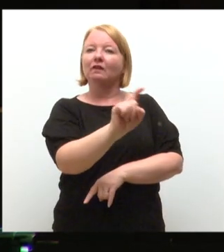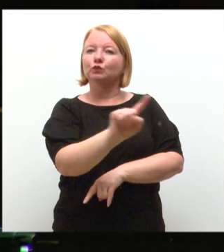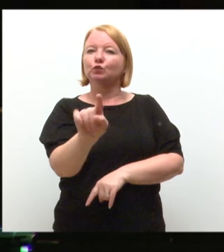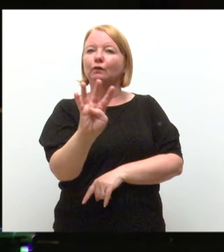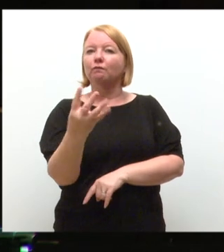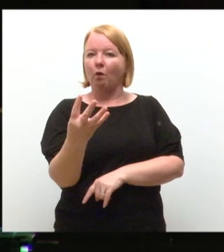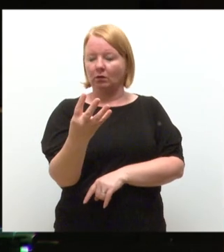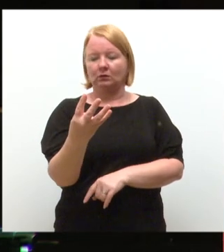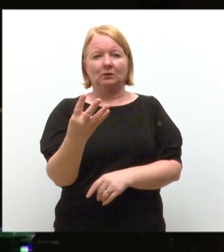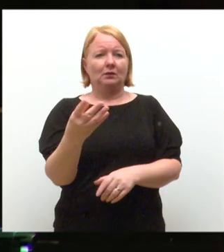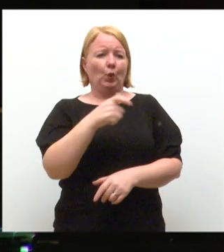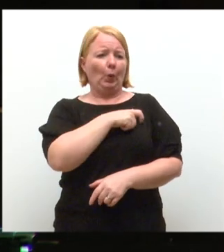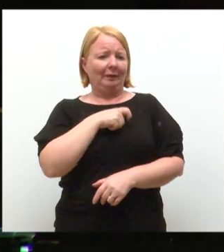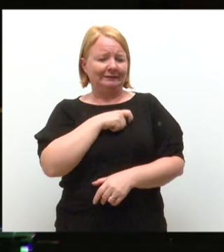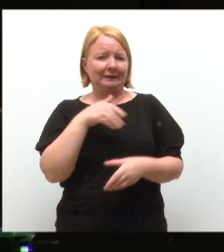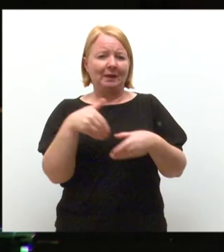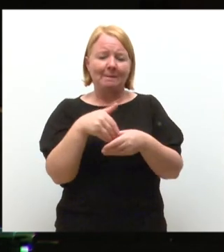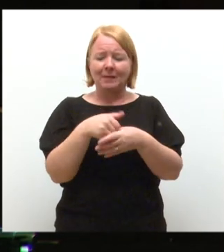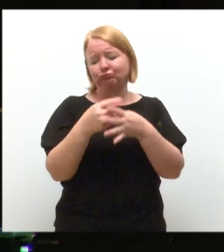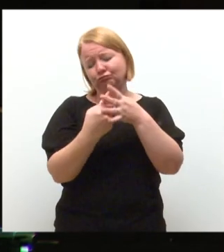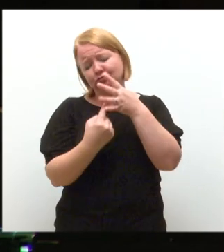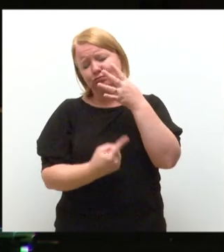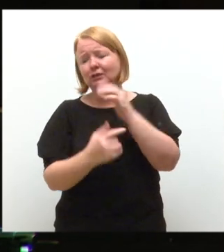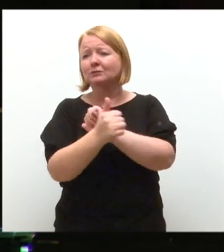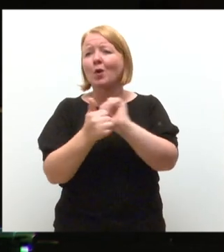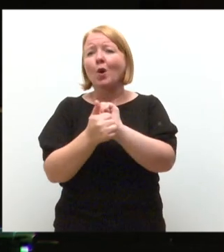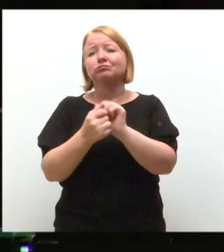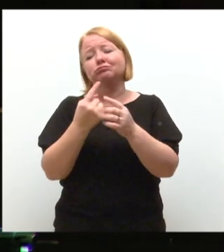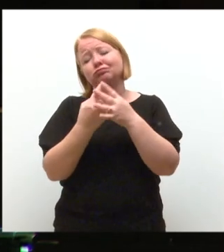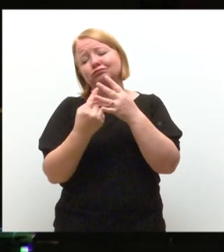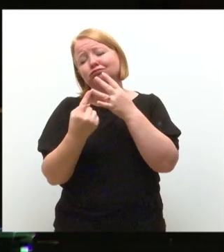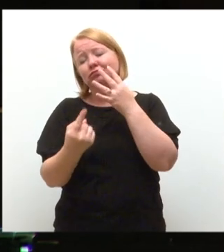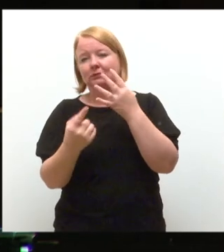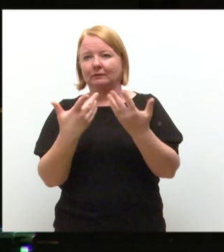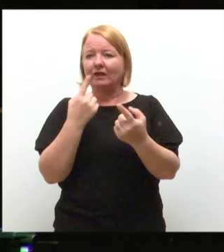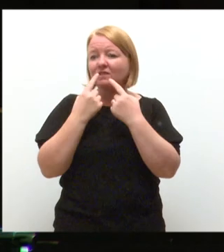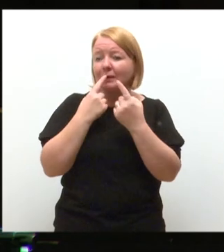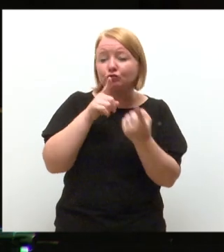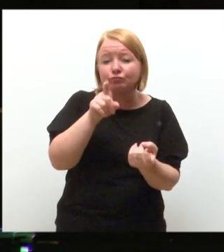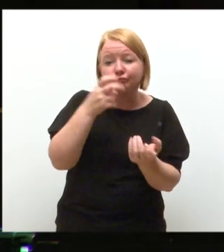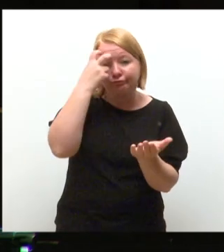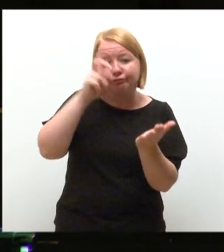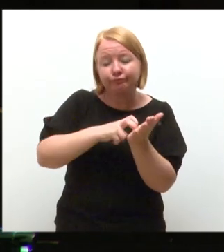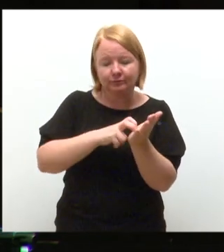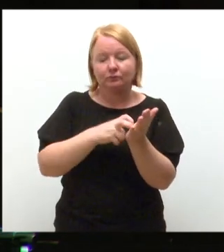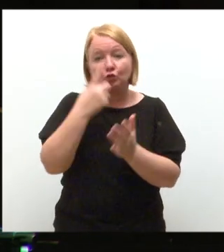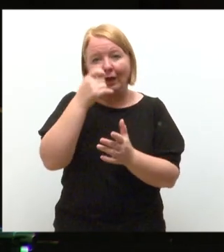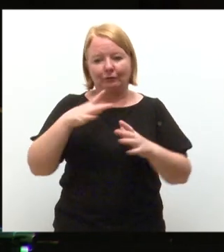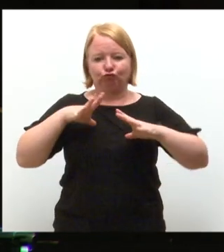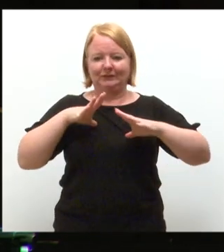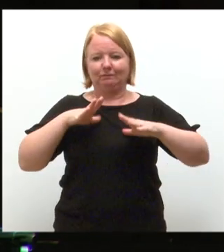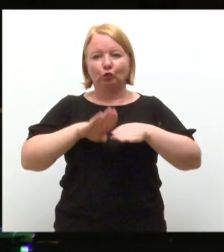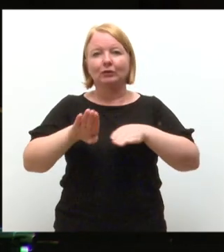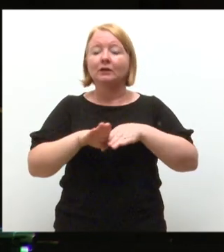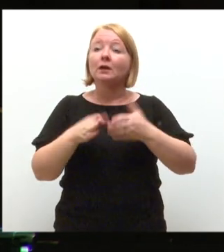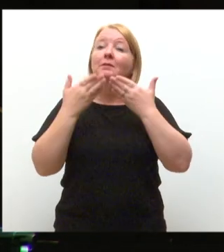packed full of committee members and players from all different sports clubs. They'll give you all the information you need and get you signed up ready to train. I'd